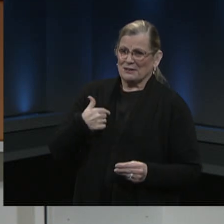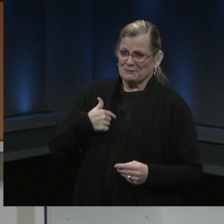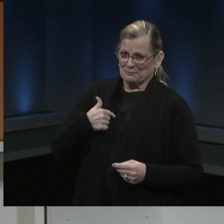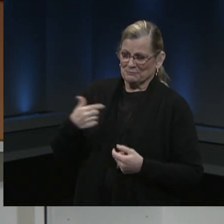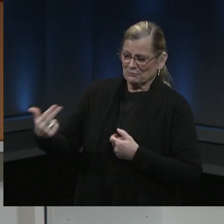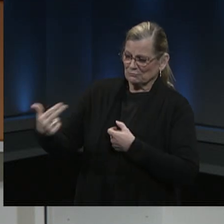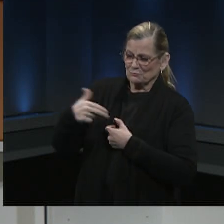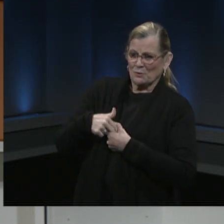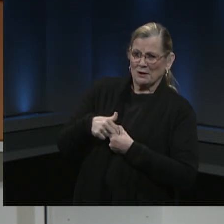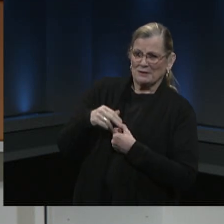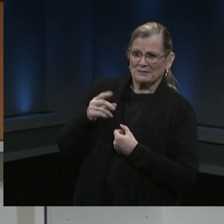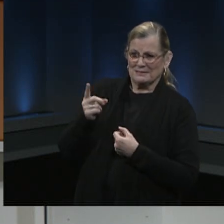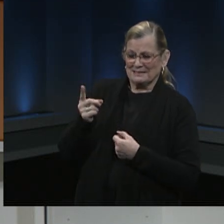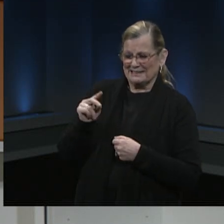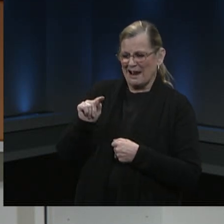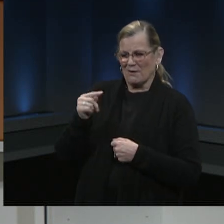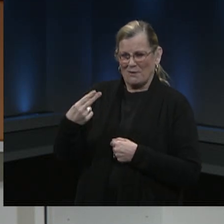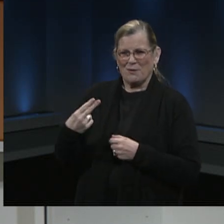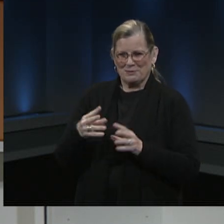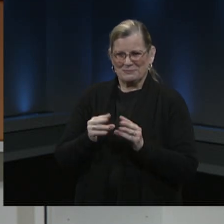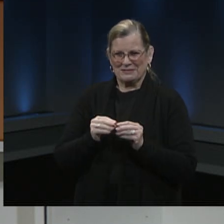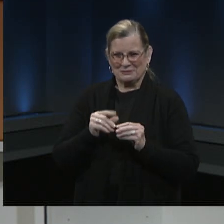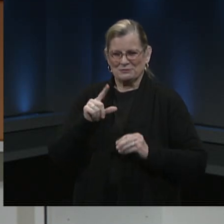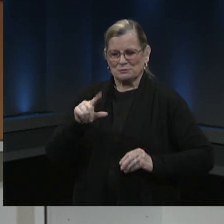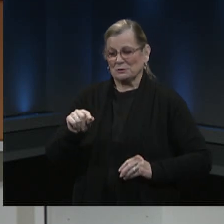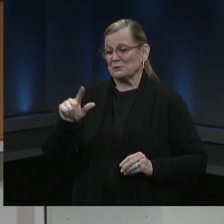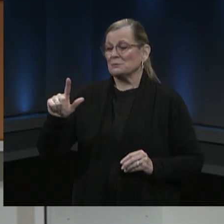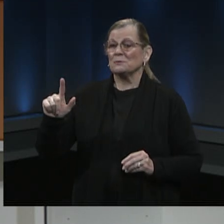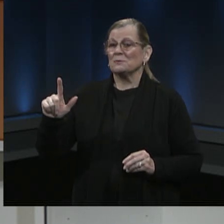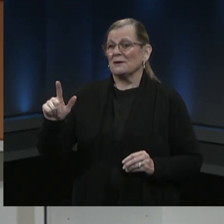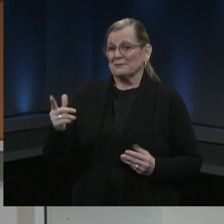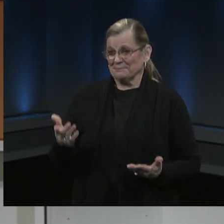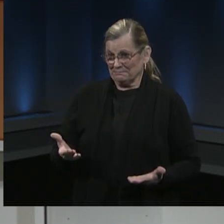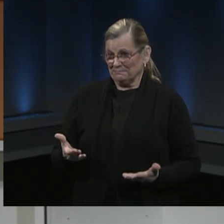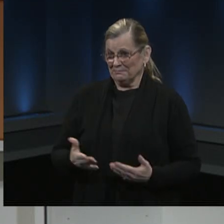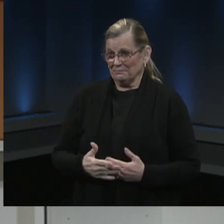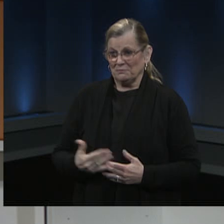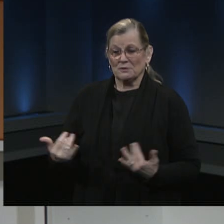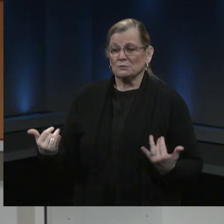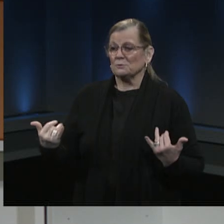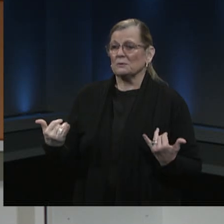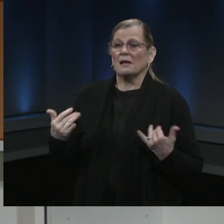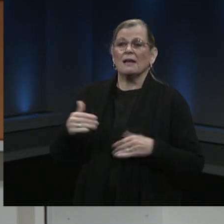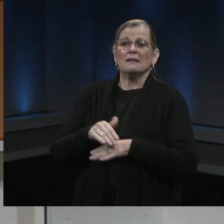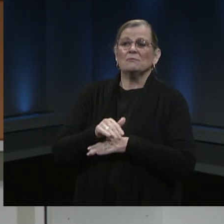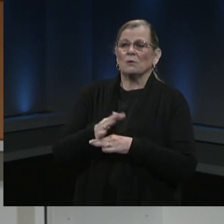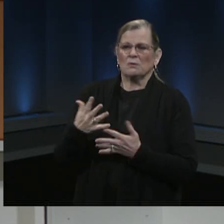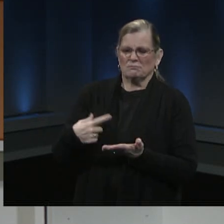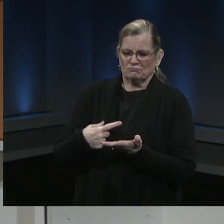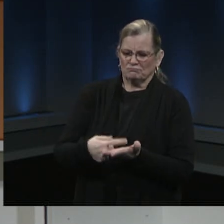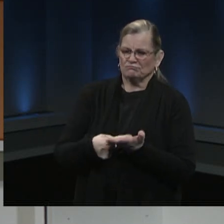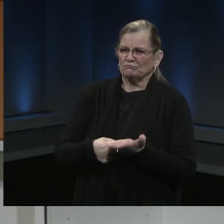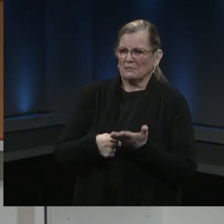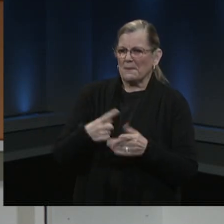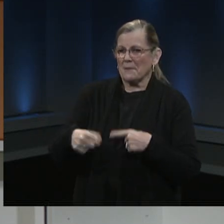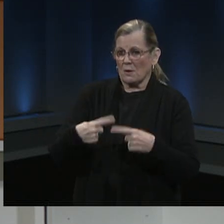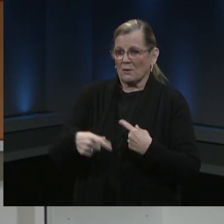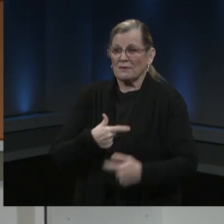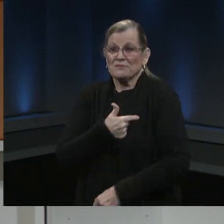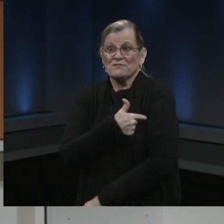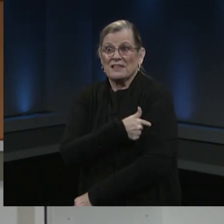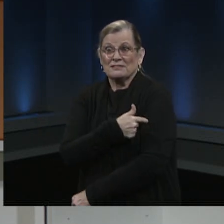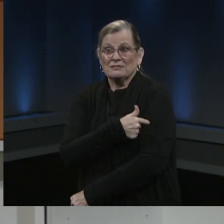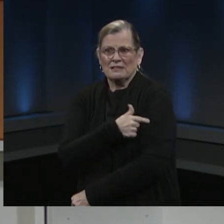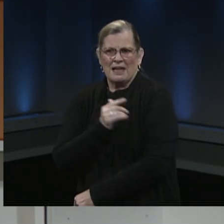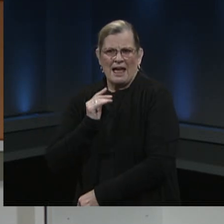Town Hall of 2021. Tonight we're going to be talking all about vaccines and our vaccination rollout